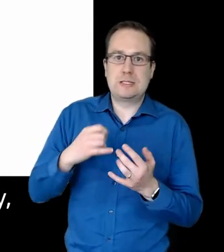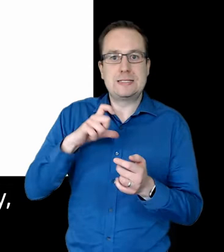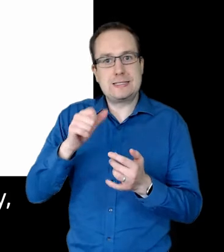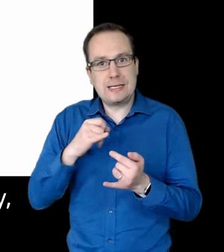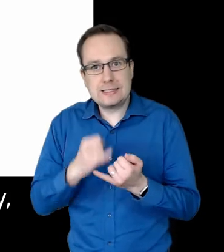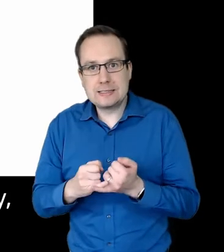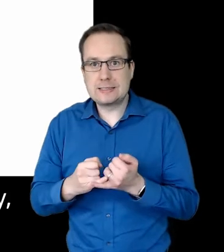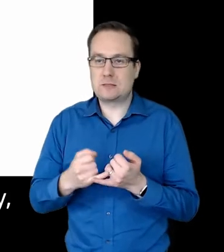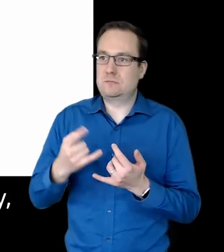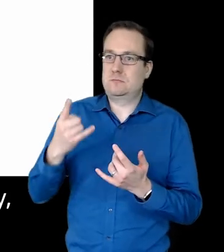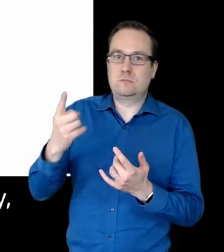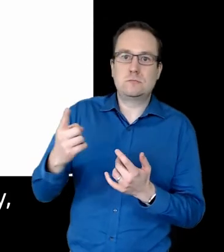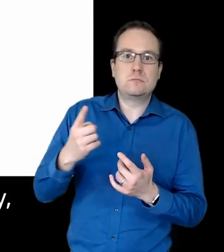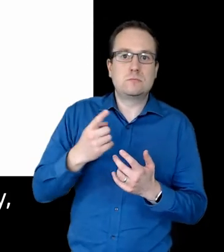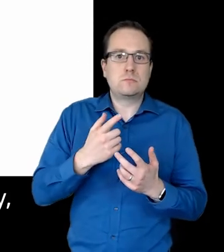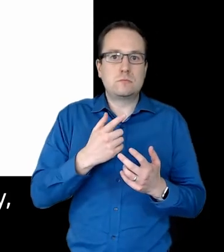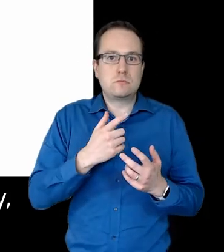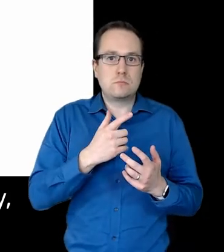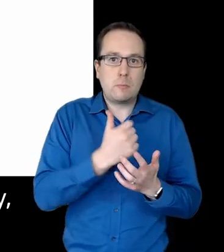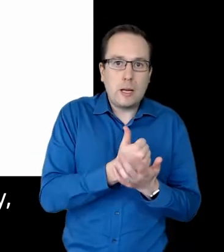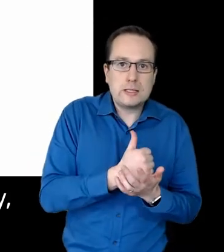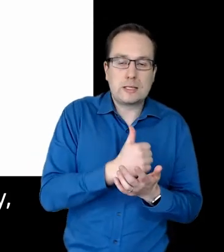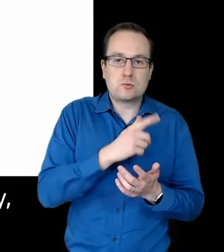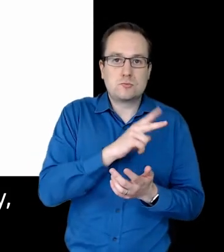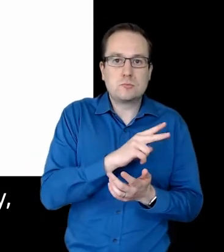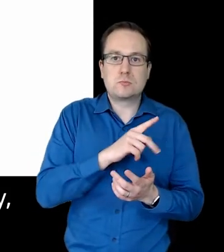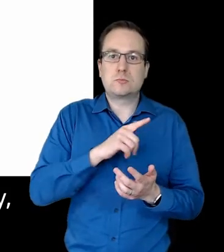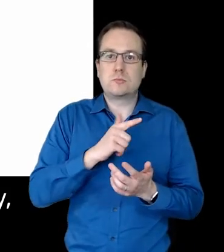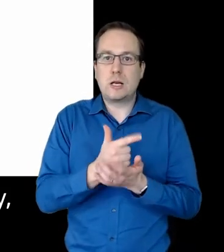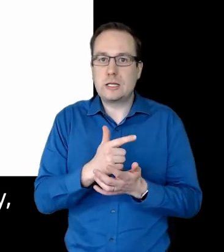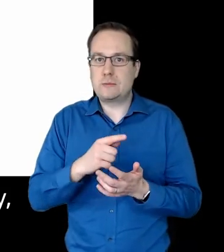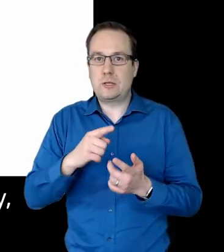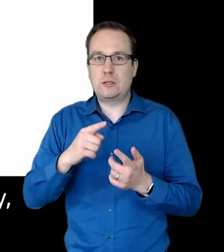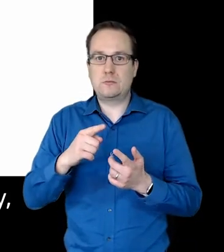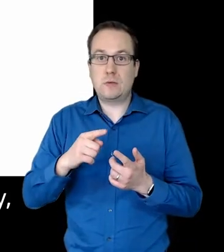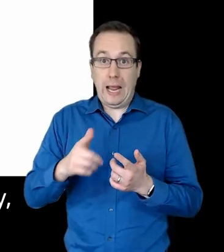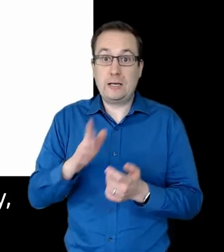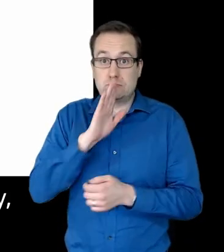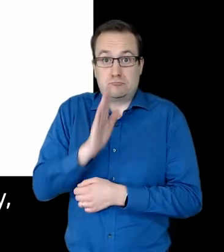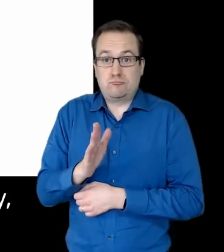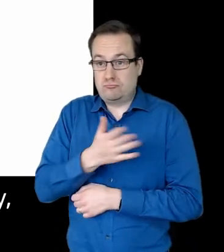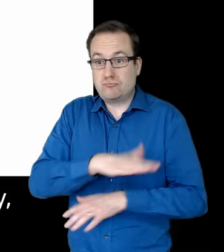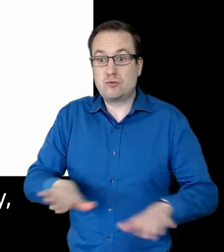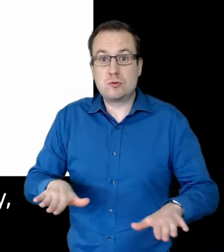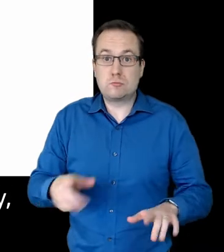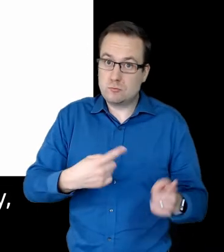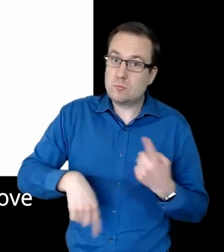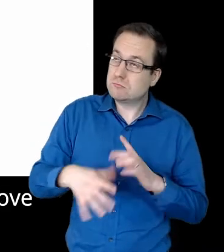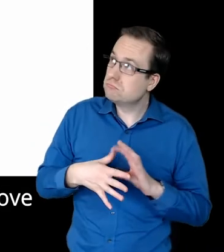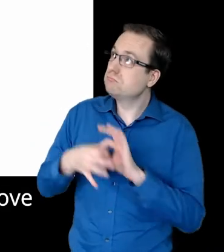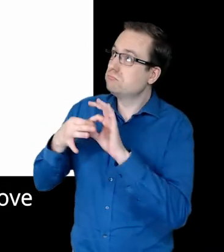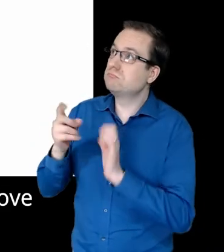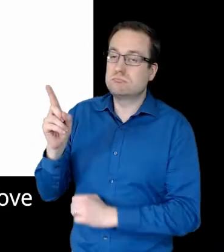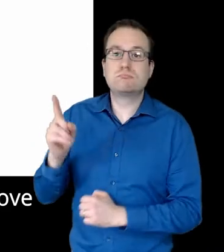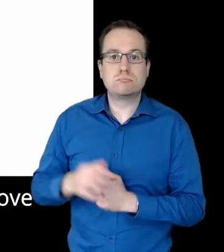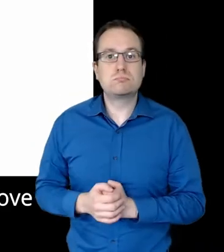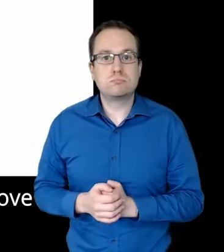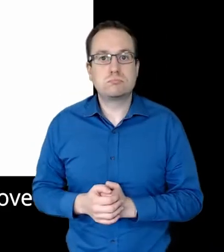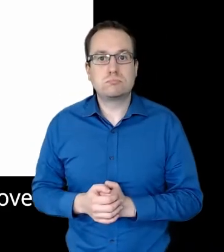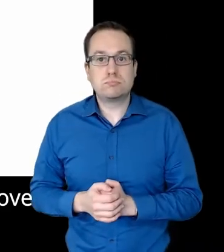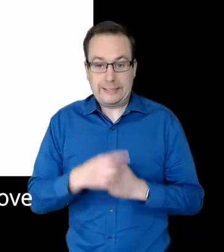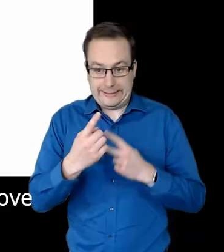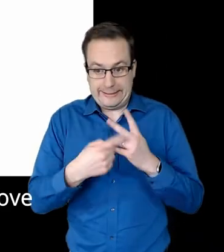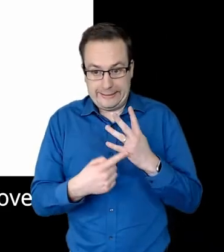bisexual, gay, lesbian and heterosexual children. Each of us brought out of